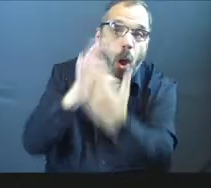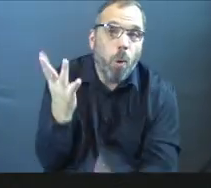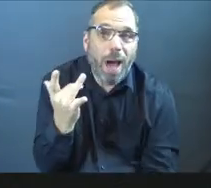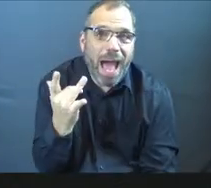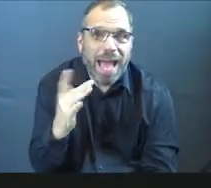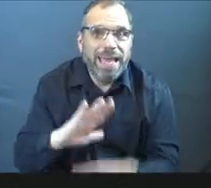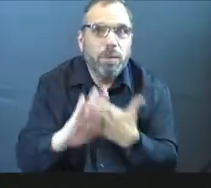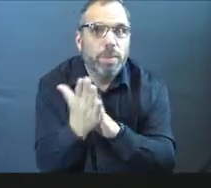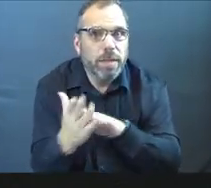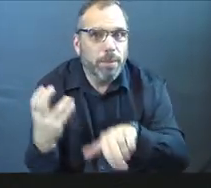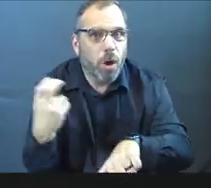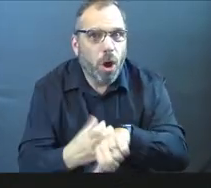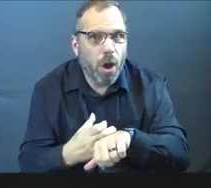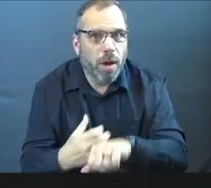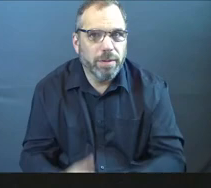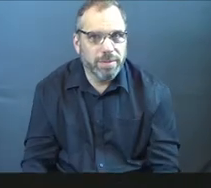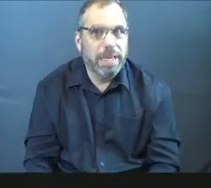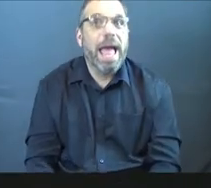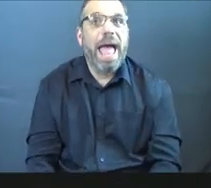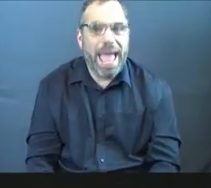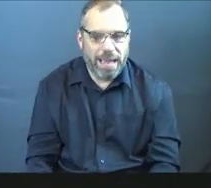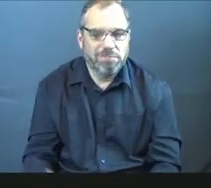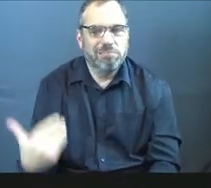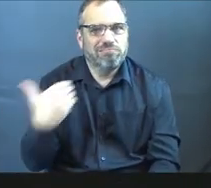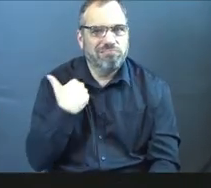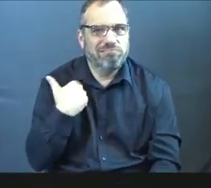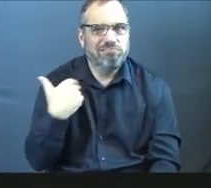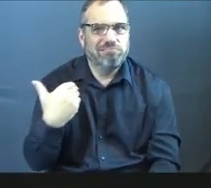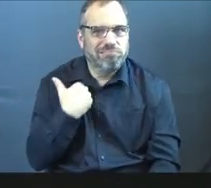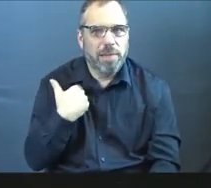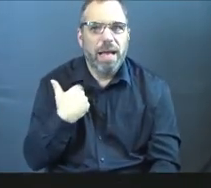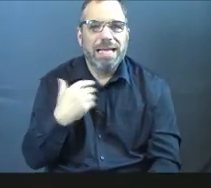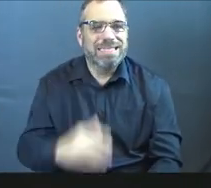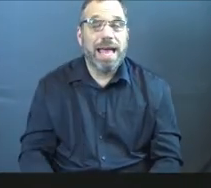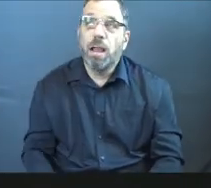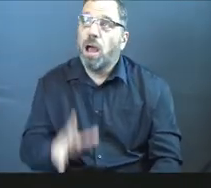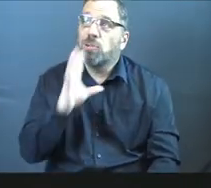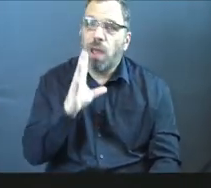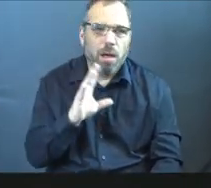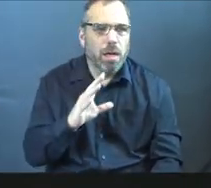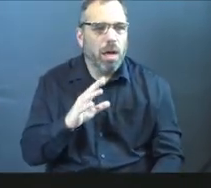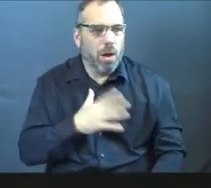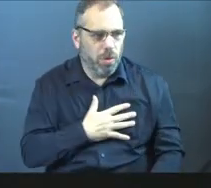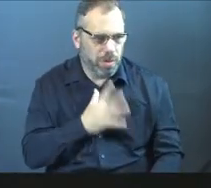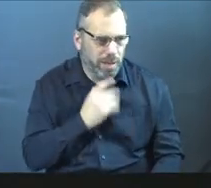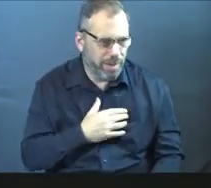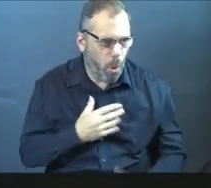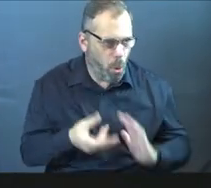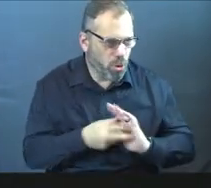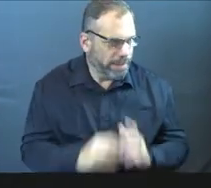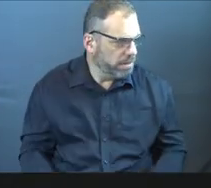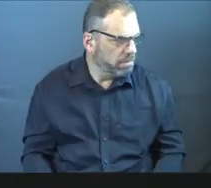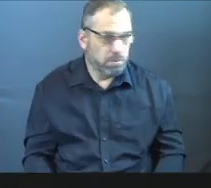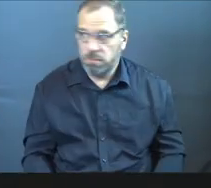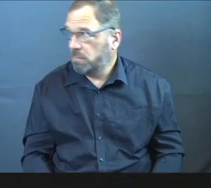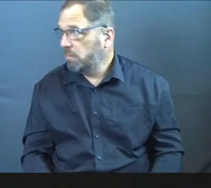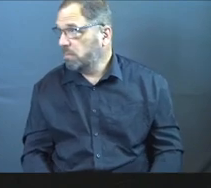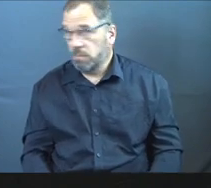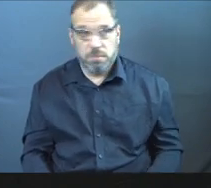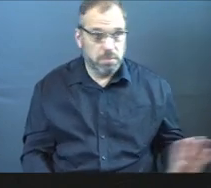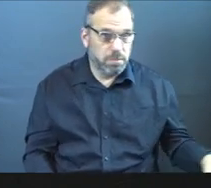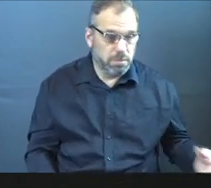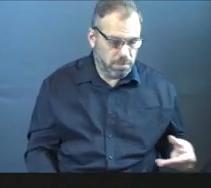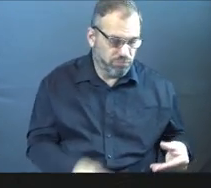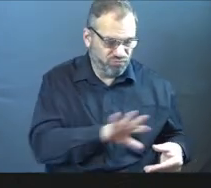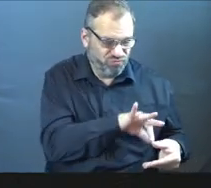because it's going to get hard. And we're going to need to be reminded, right? Instead of talking to the Lord, you're going to start talking to the Oreos on the counter. You know what mean? That's